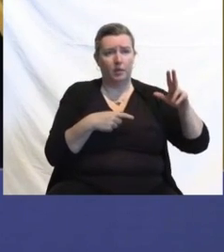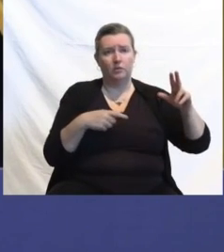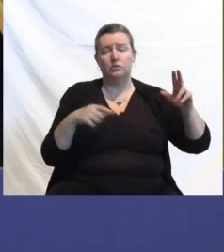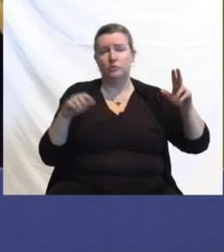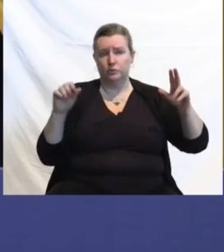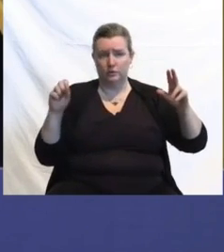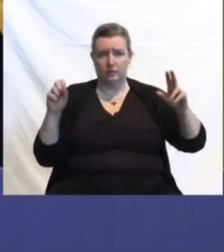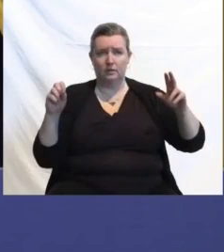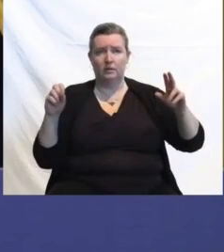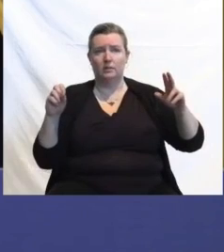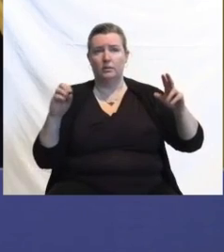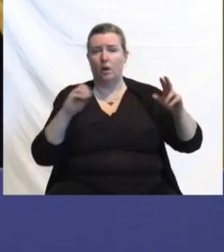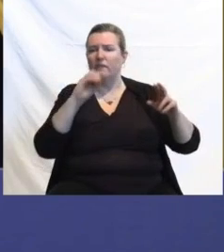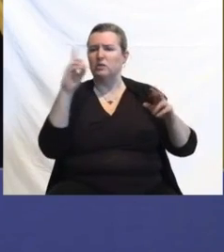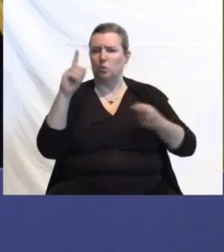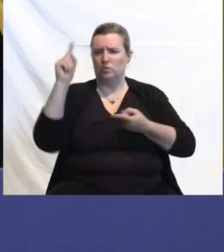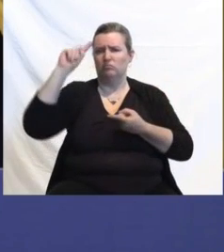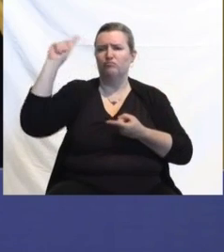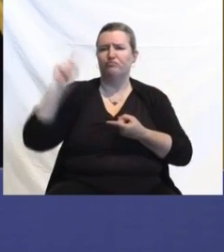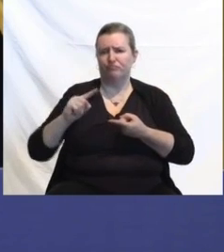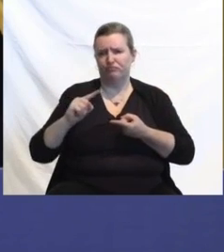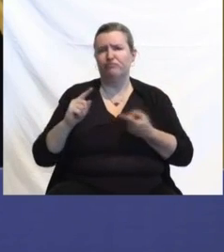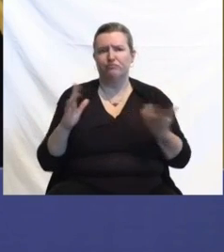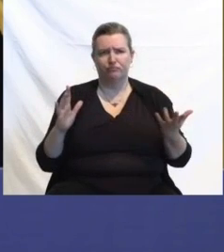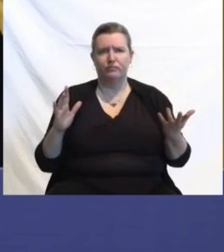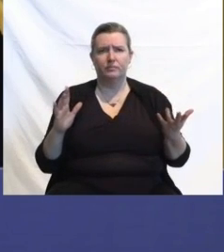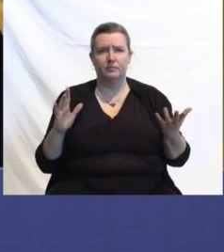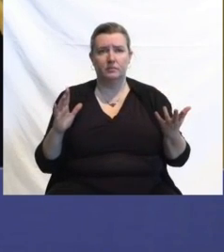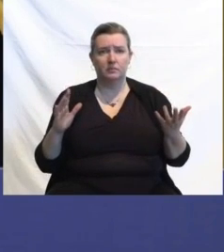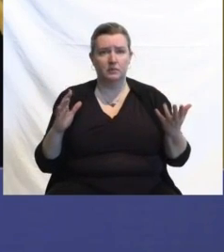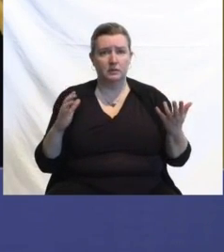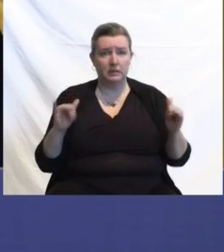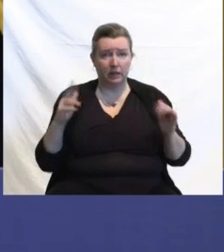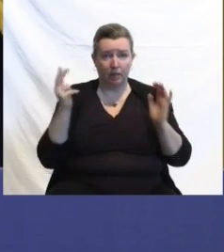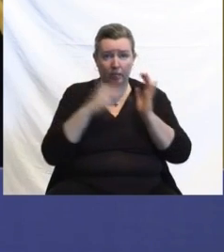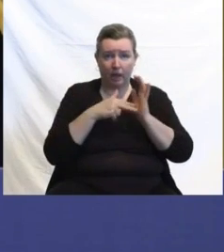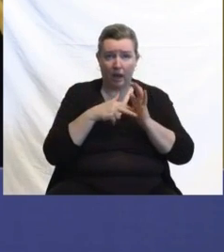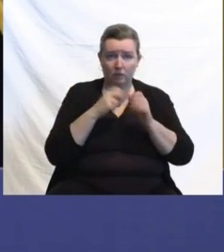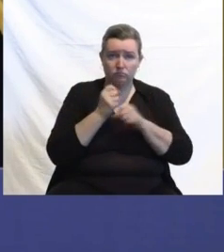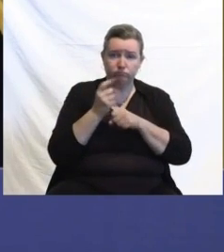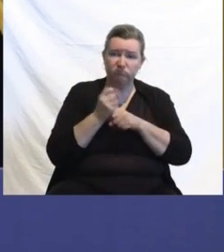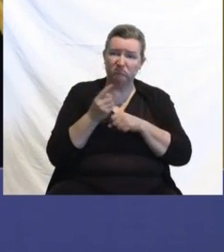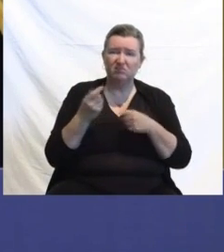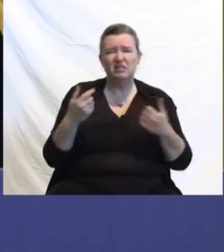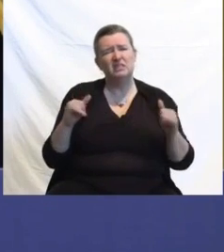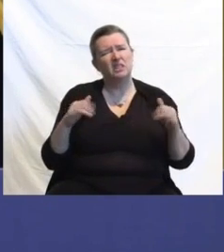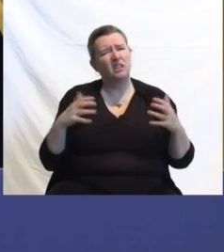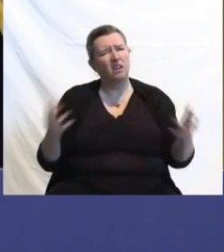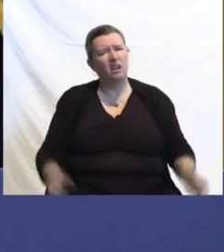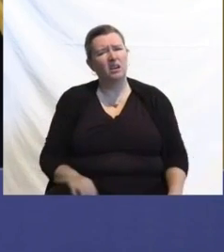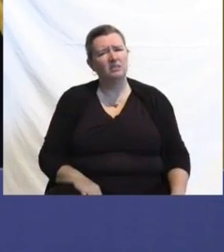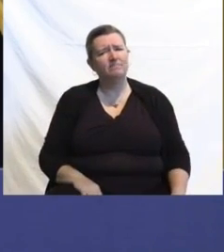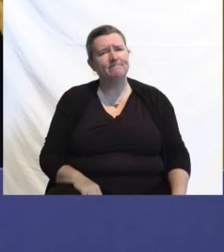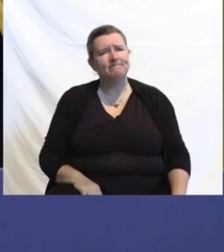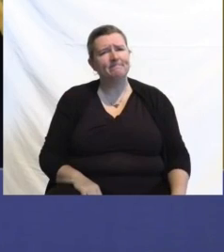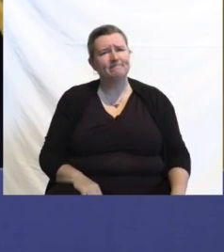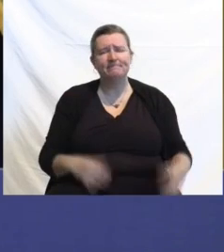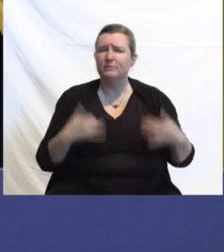But when you're hanging around 3,000 a year, I take no solace in that. And so we're going to stay at it